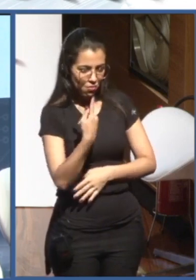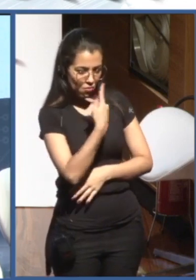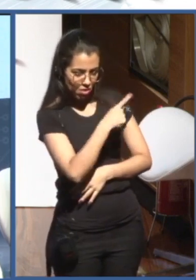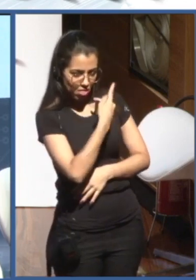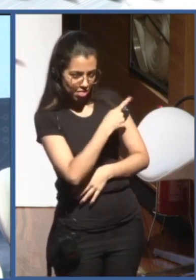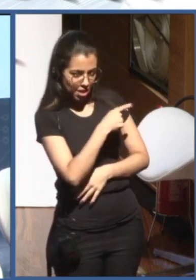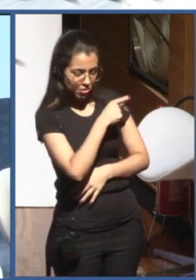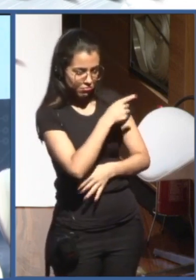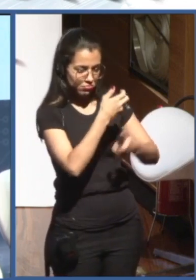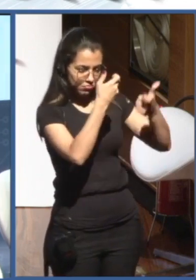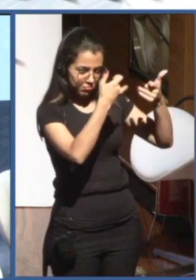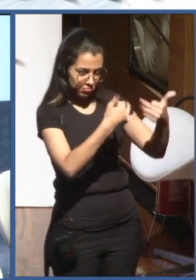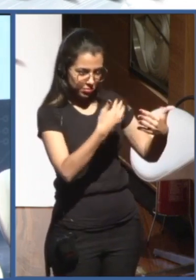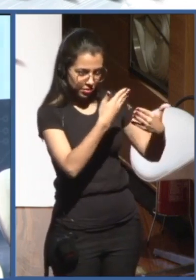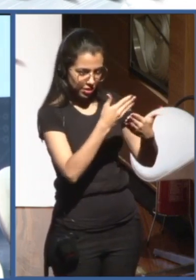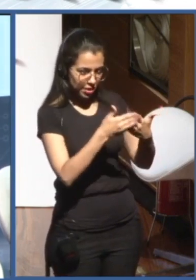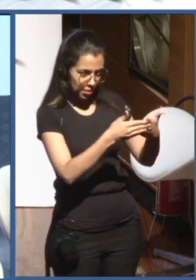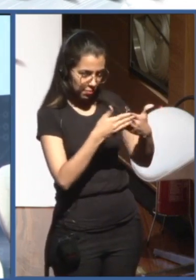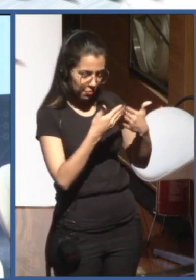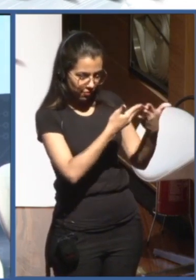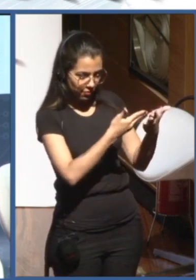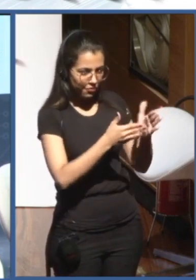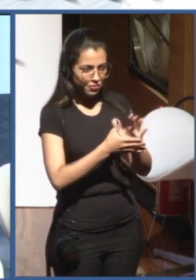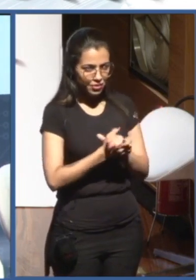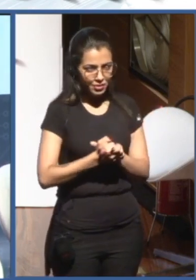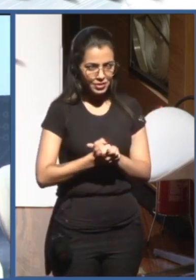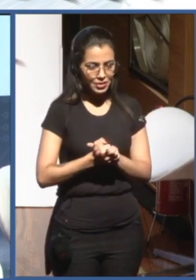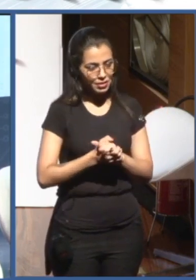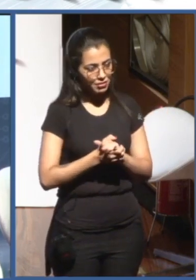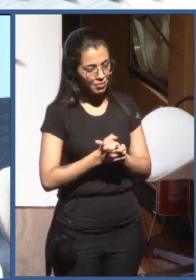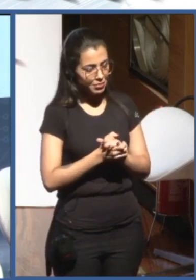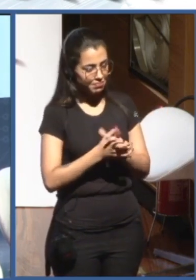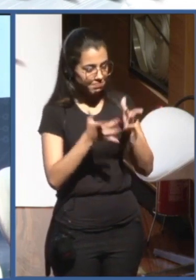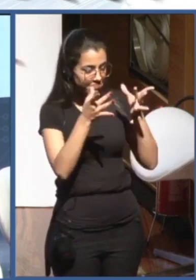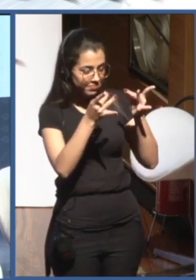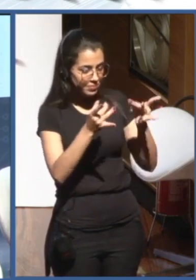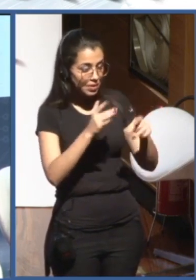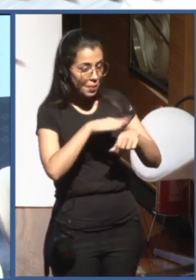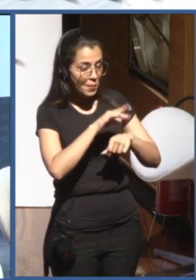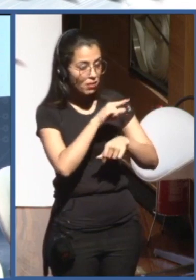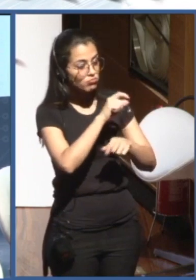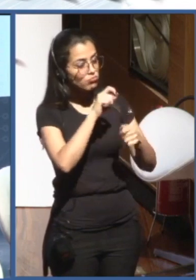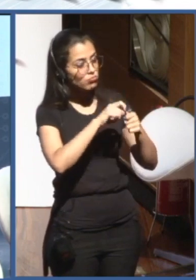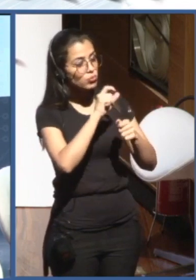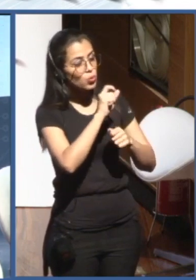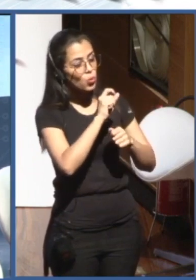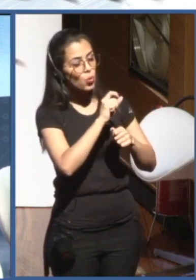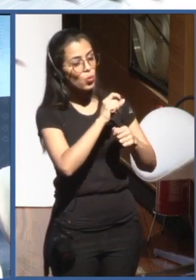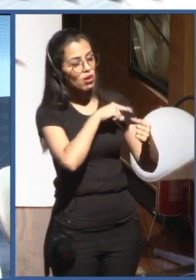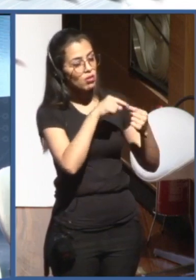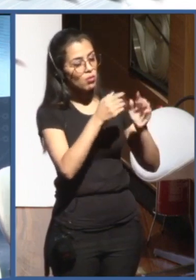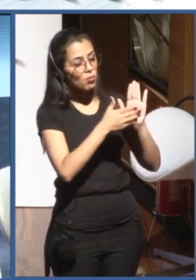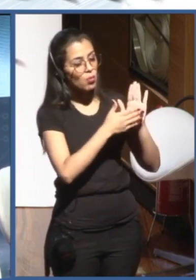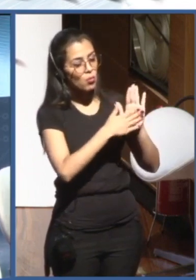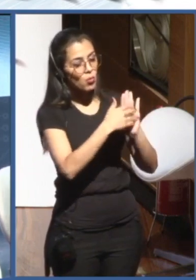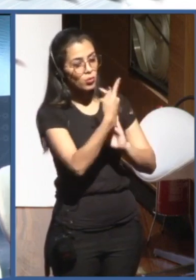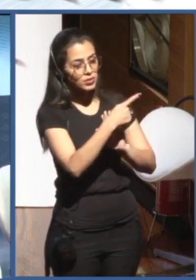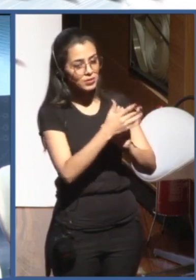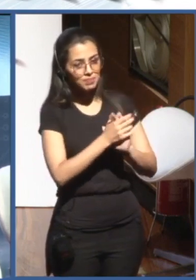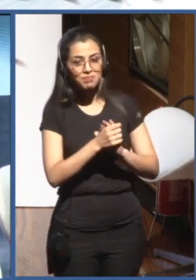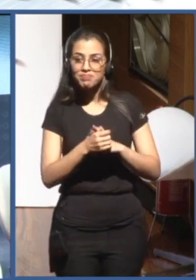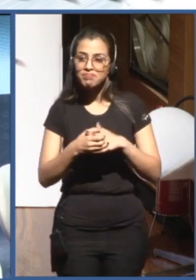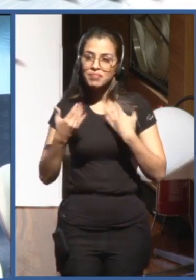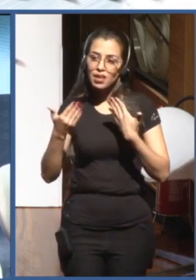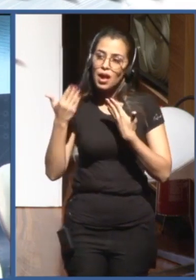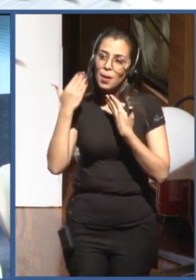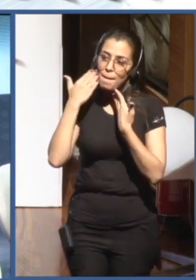give us more emphasis on what we are doing and what is the objective of this Forum. Yeah, please. Absolutely. First of all, thank you much